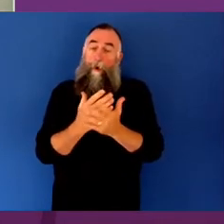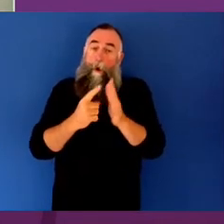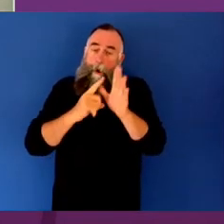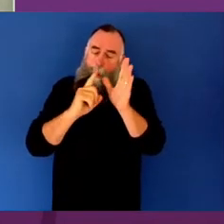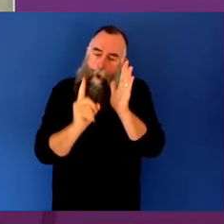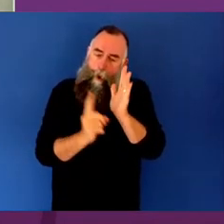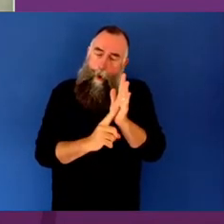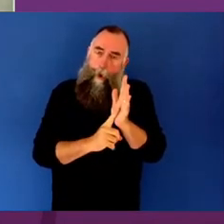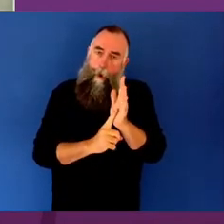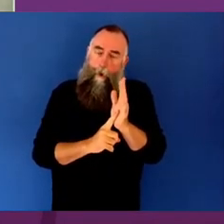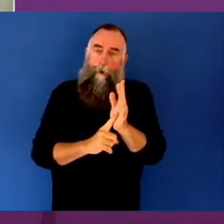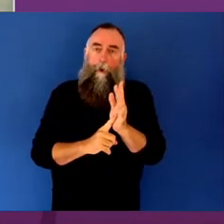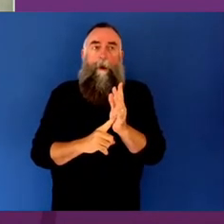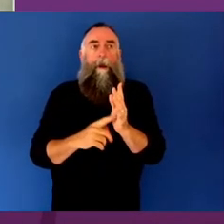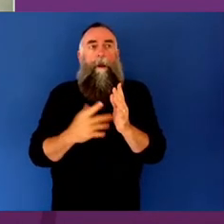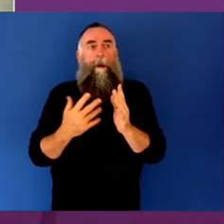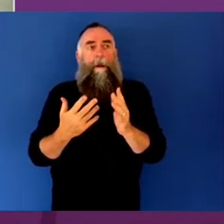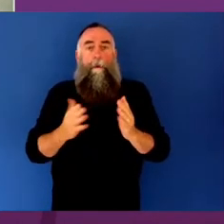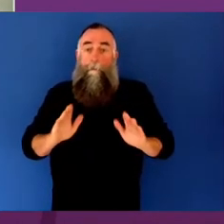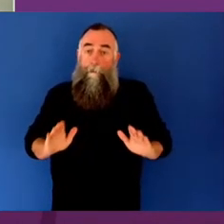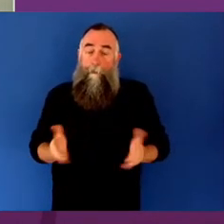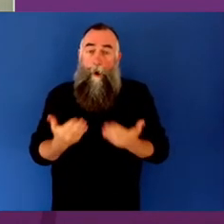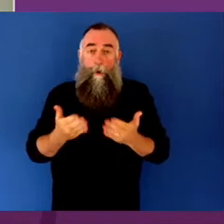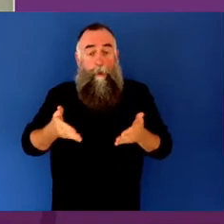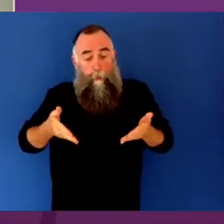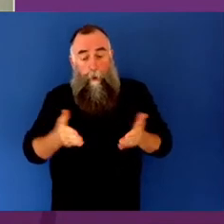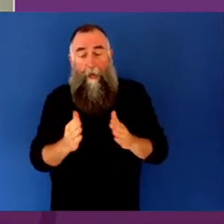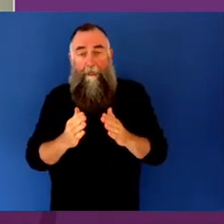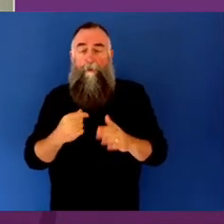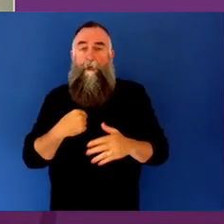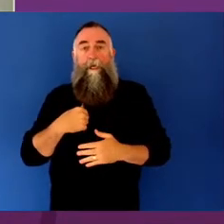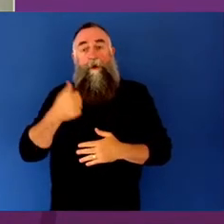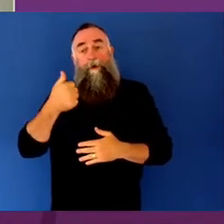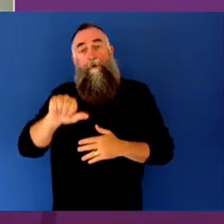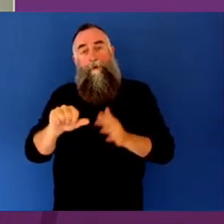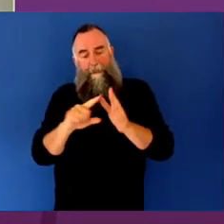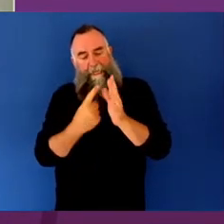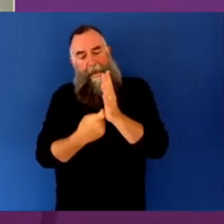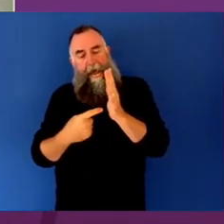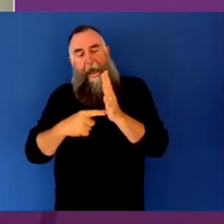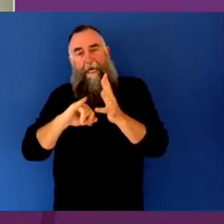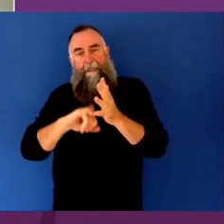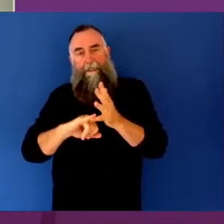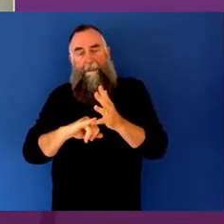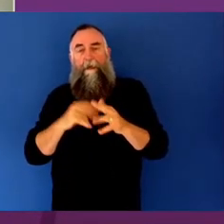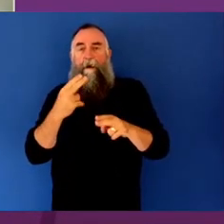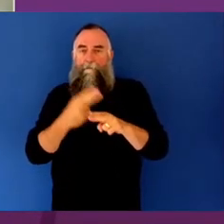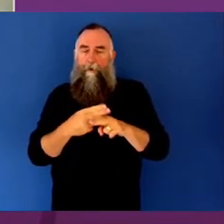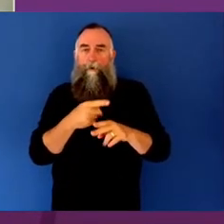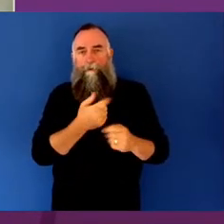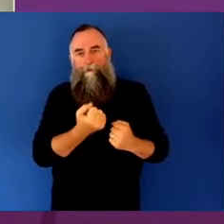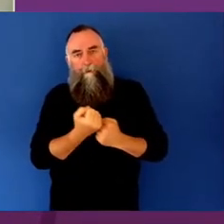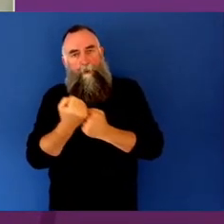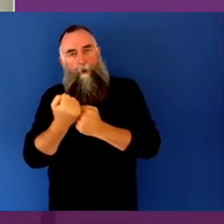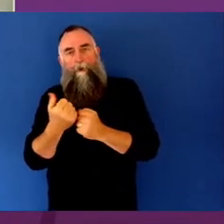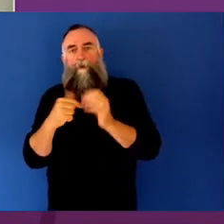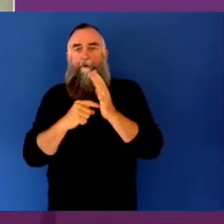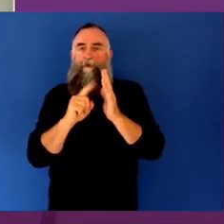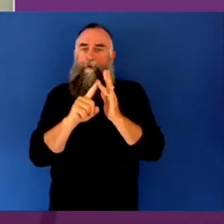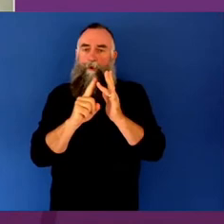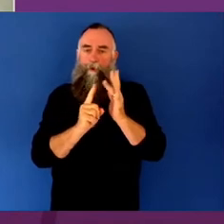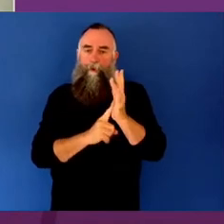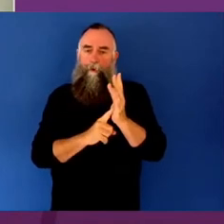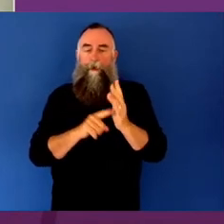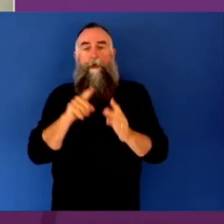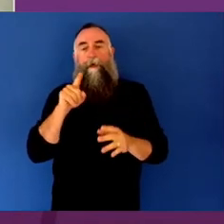as a tool for empowerment and expression. Marianne was the 2021 recipient of the Australia Council Ros